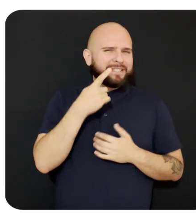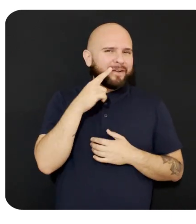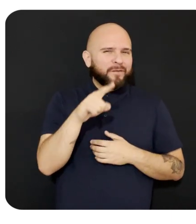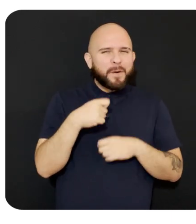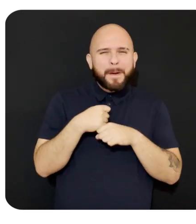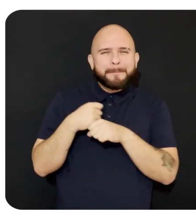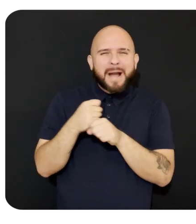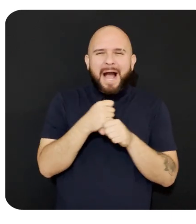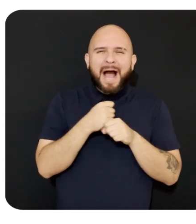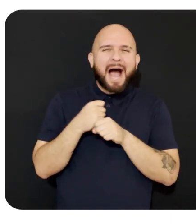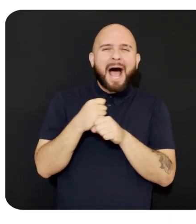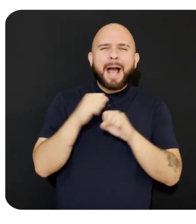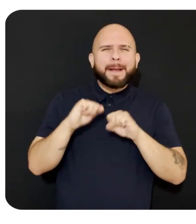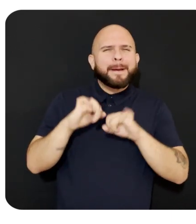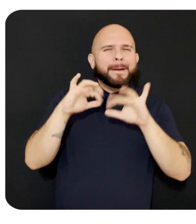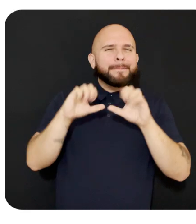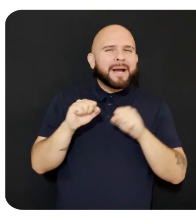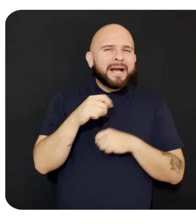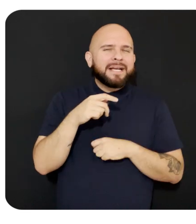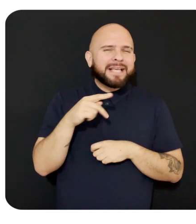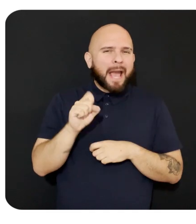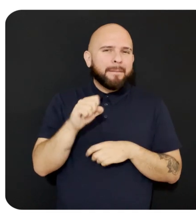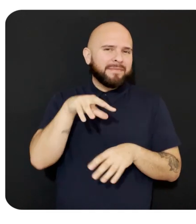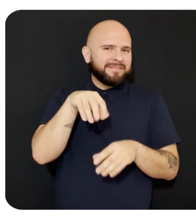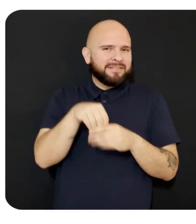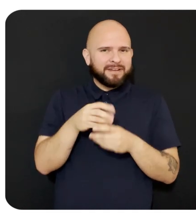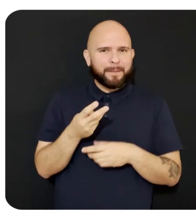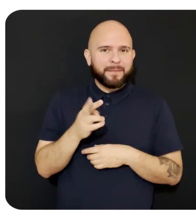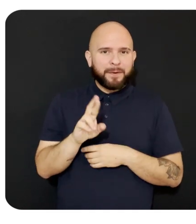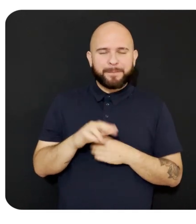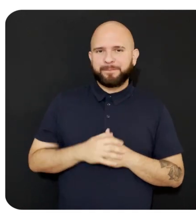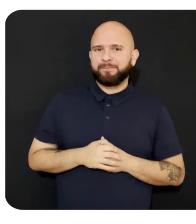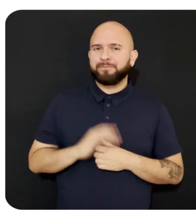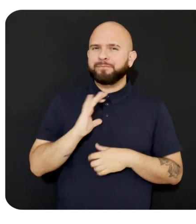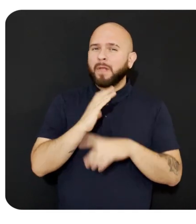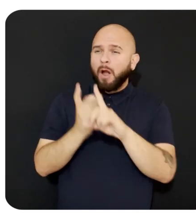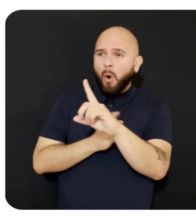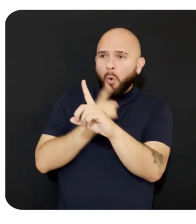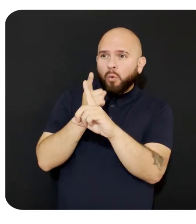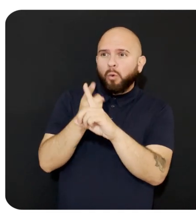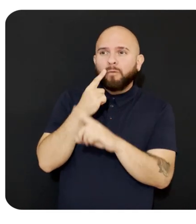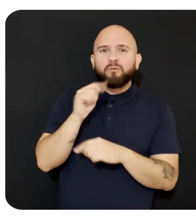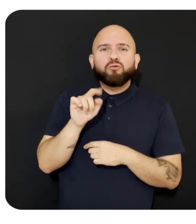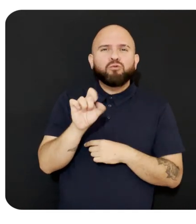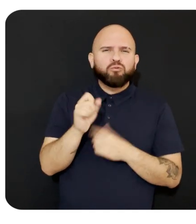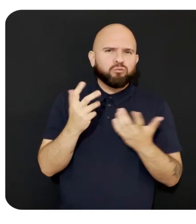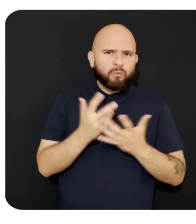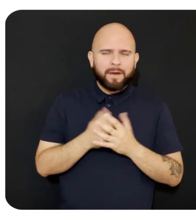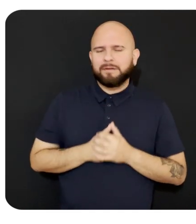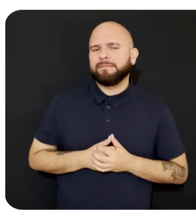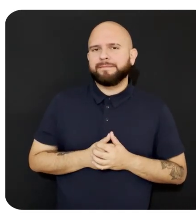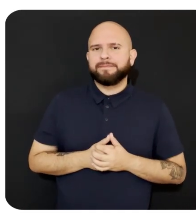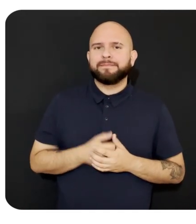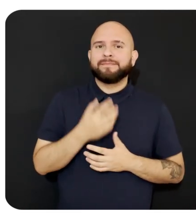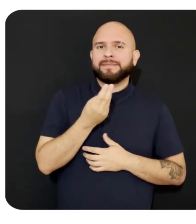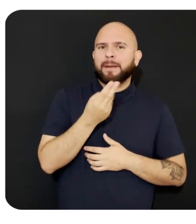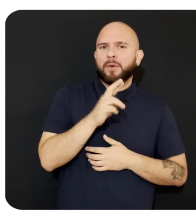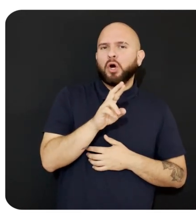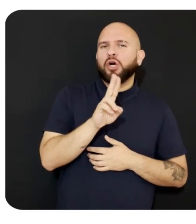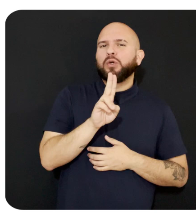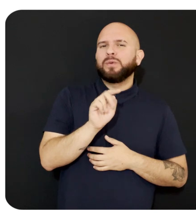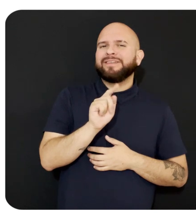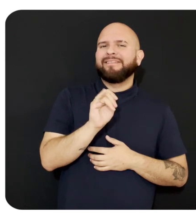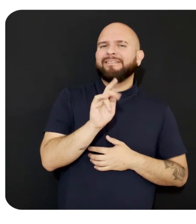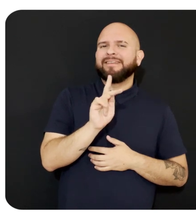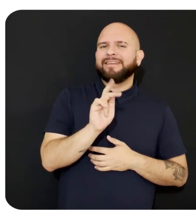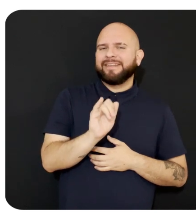amazing apps in Mixed Reality. Our goal in providing tools, including the MR Utility Kit, is to make